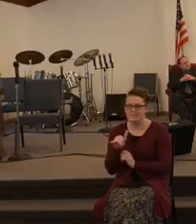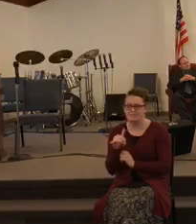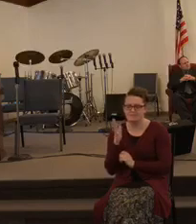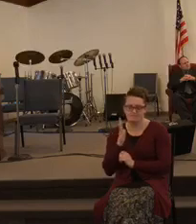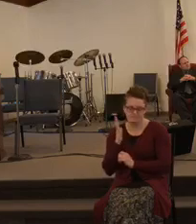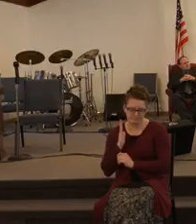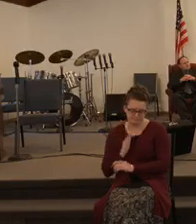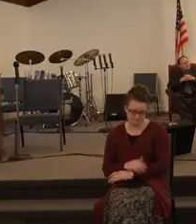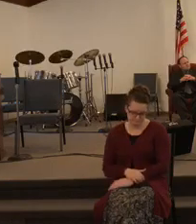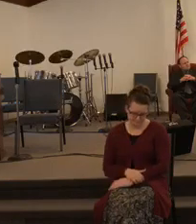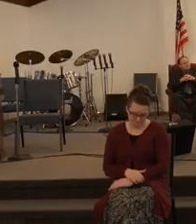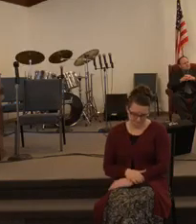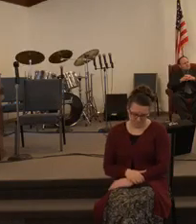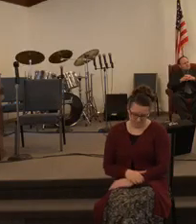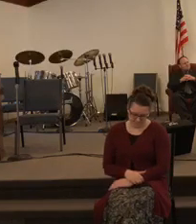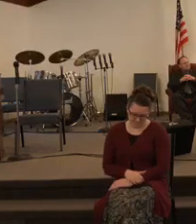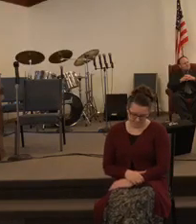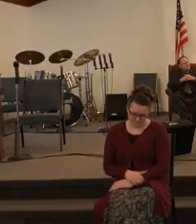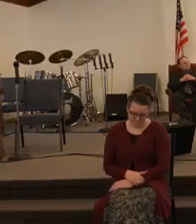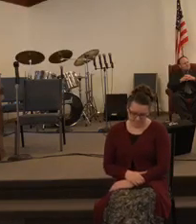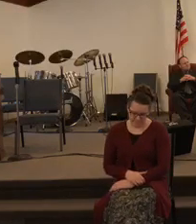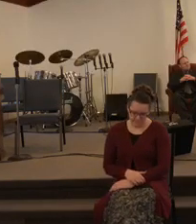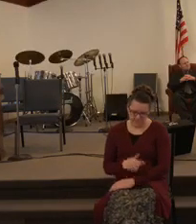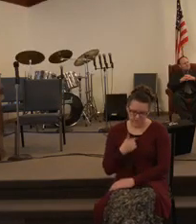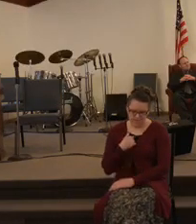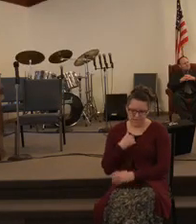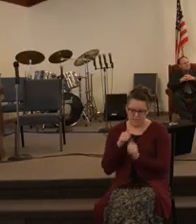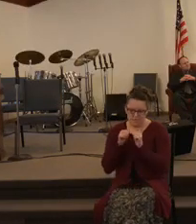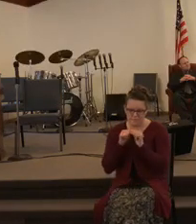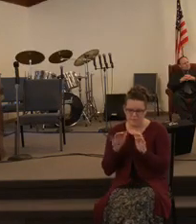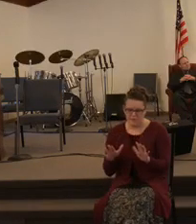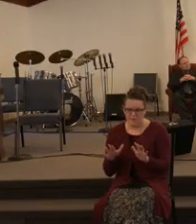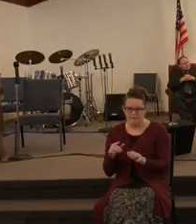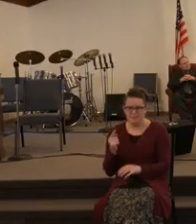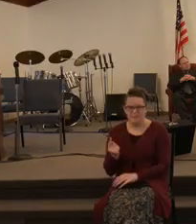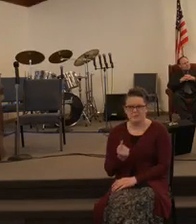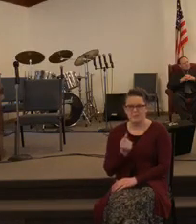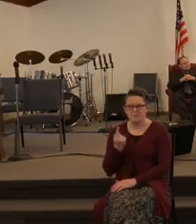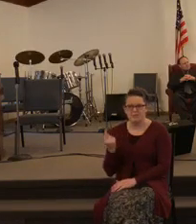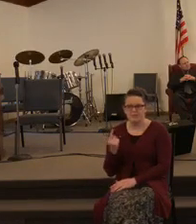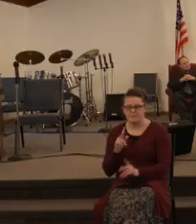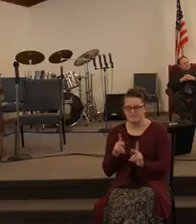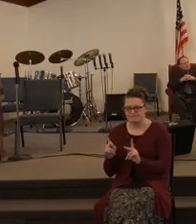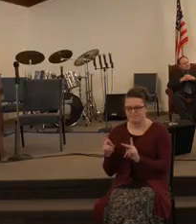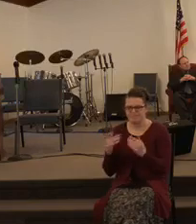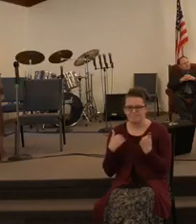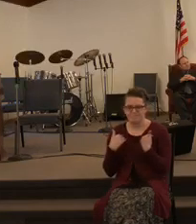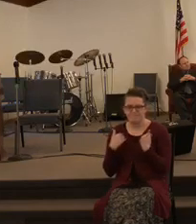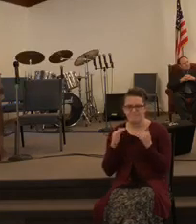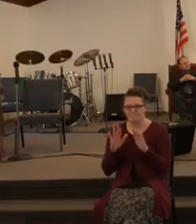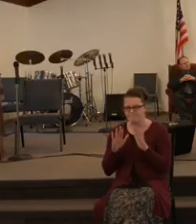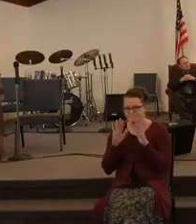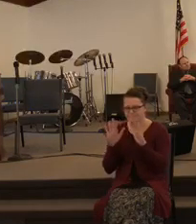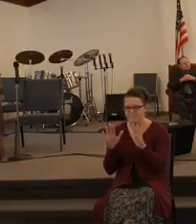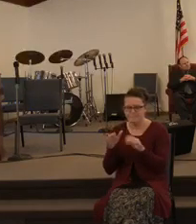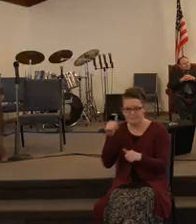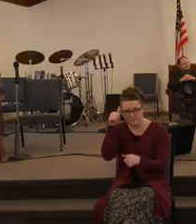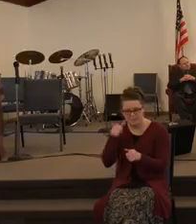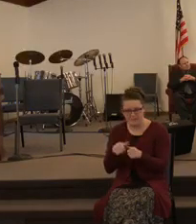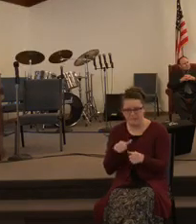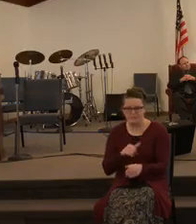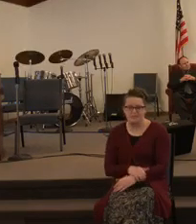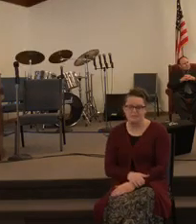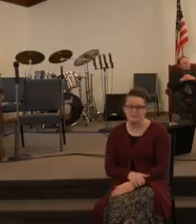I've always been blessed to be around people that have wonderful memories. Yes. And